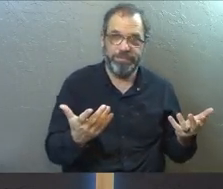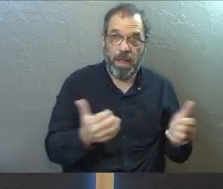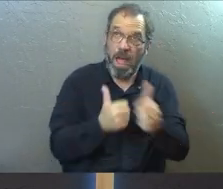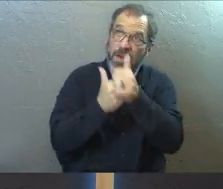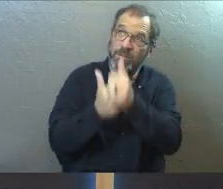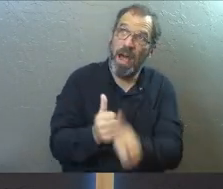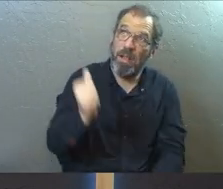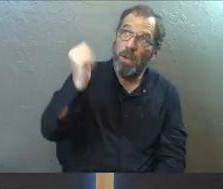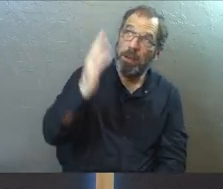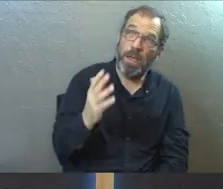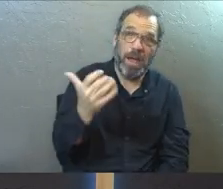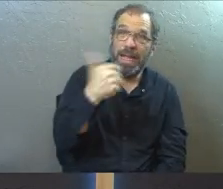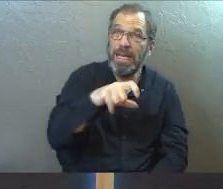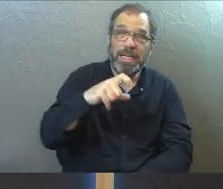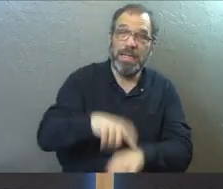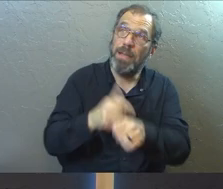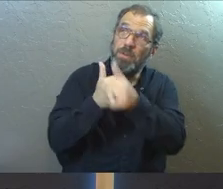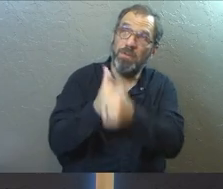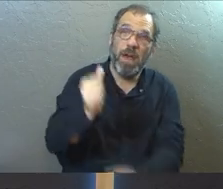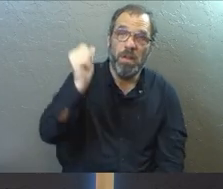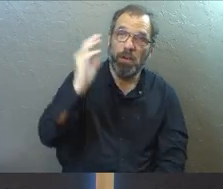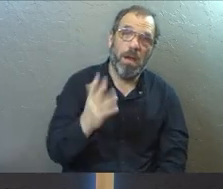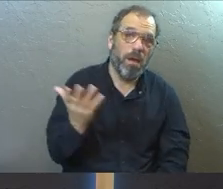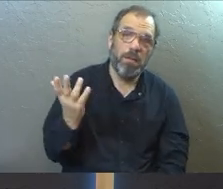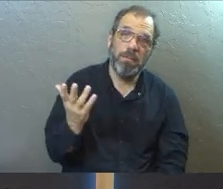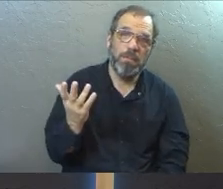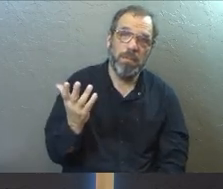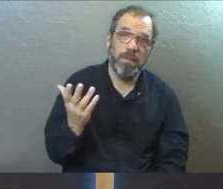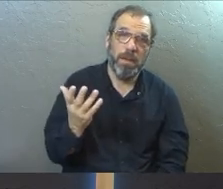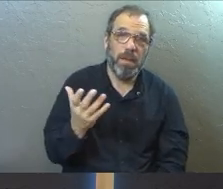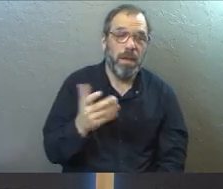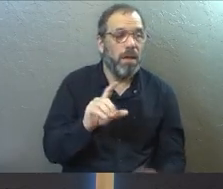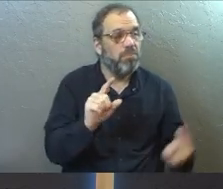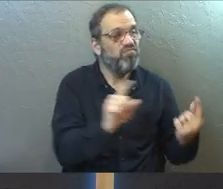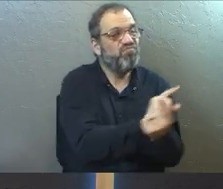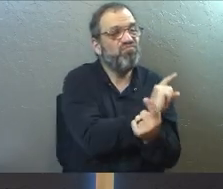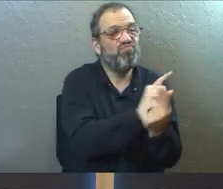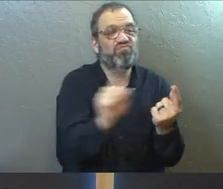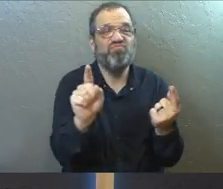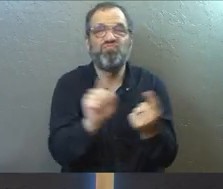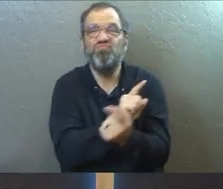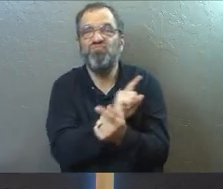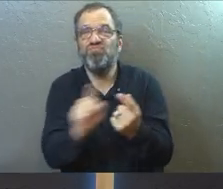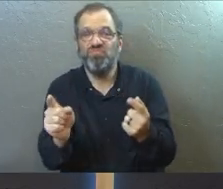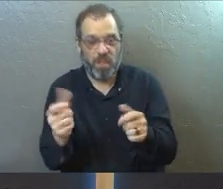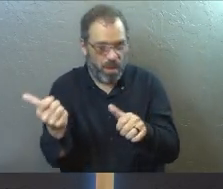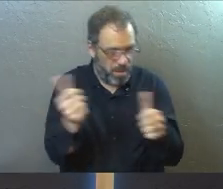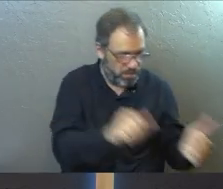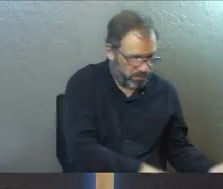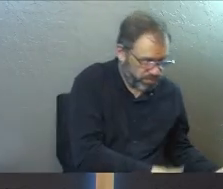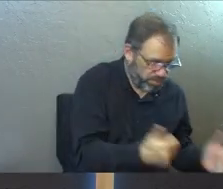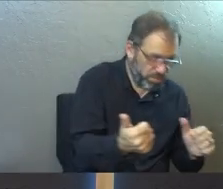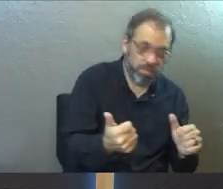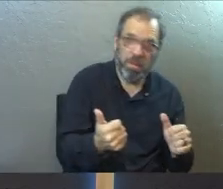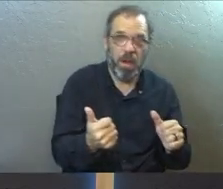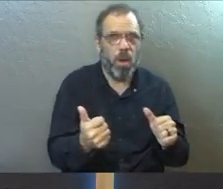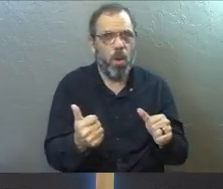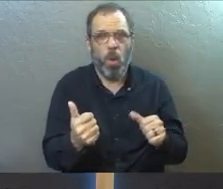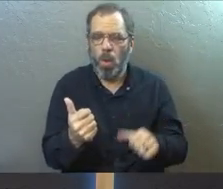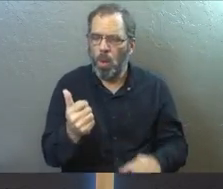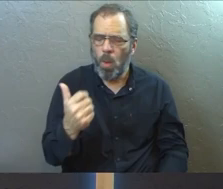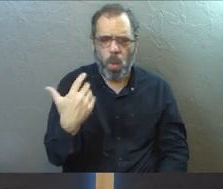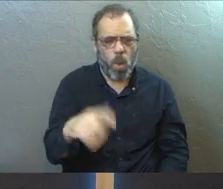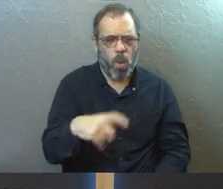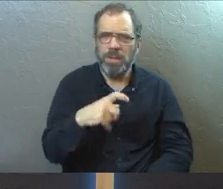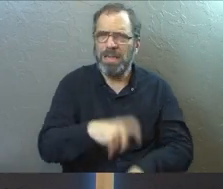Following God, anytime you've followed God. And talk to people who've gone down in the water and come back out again. And what a moment